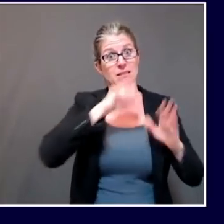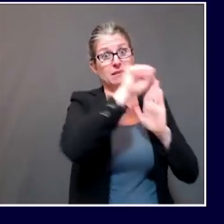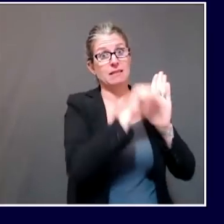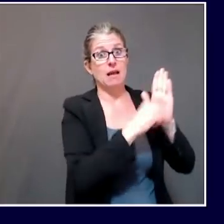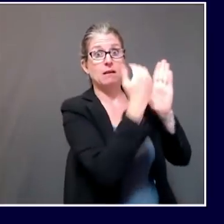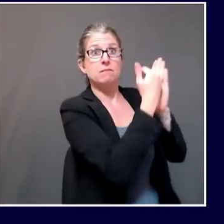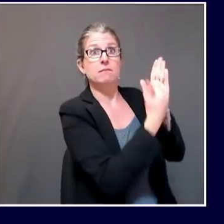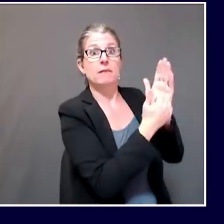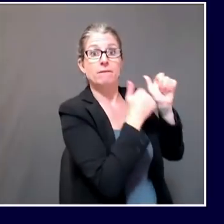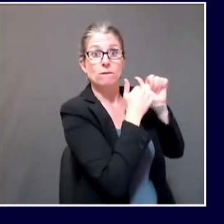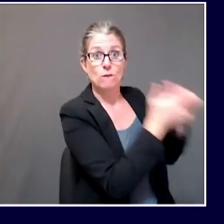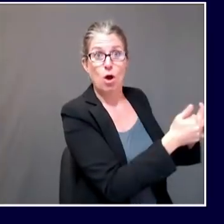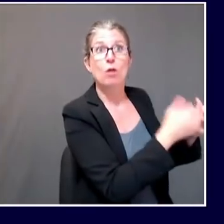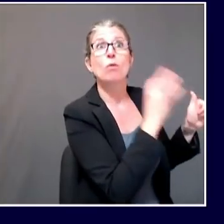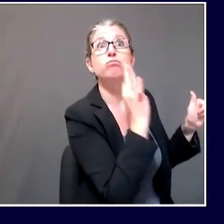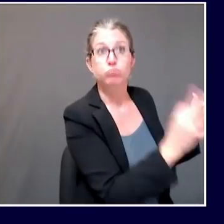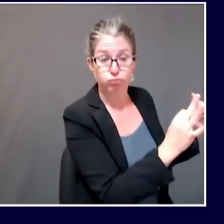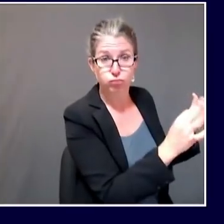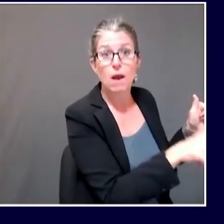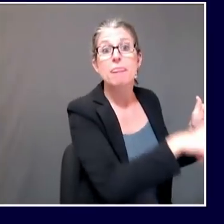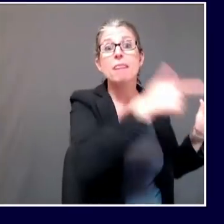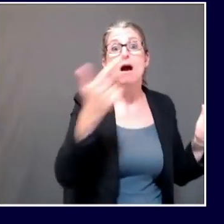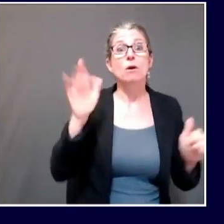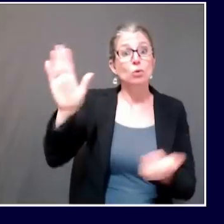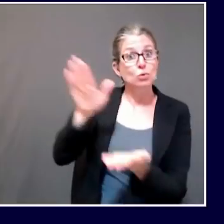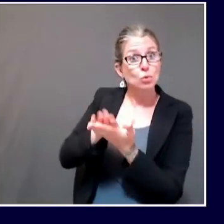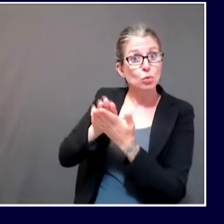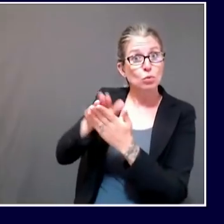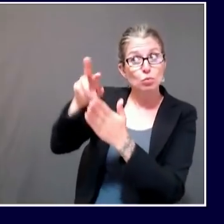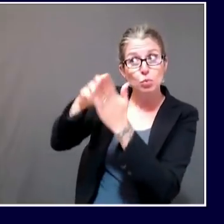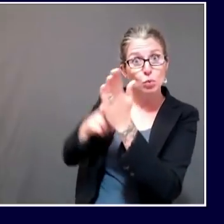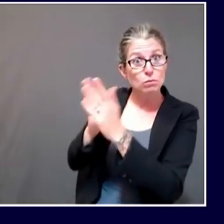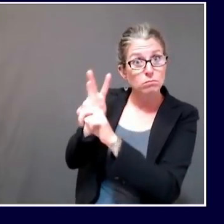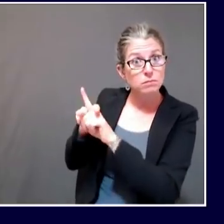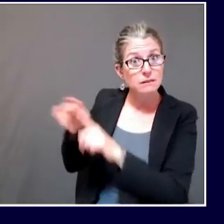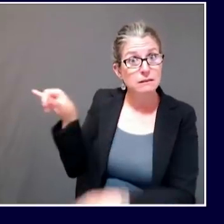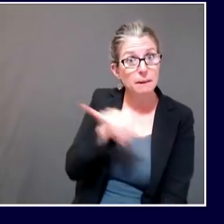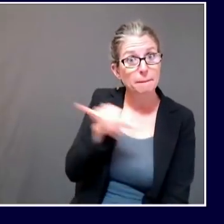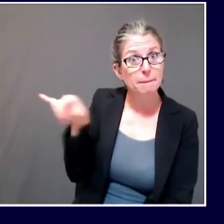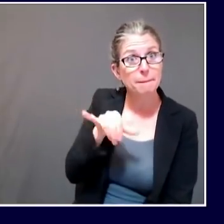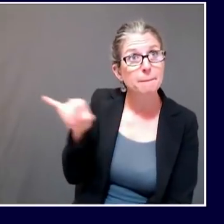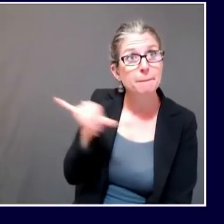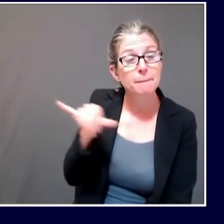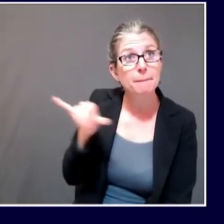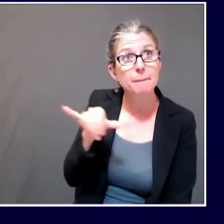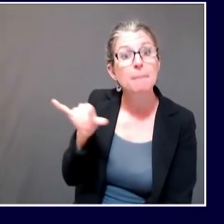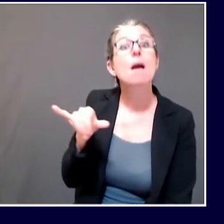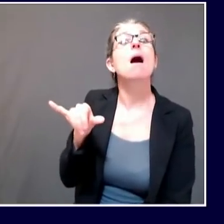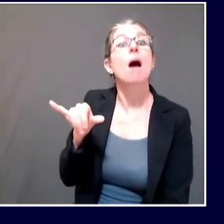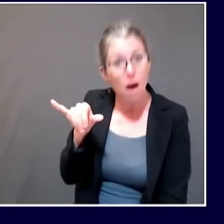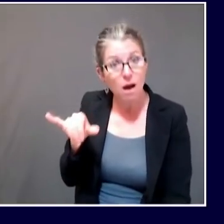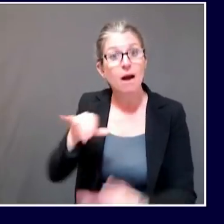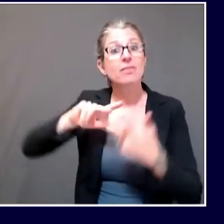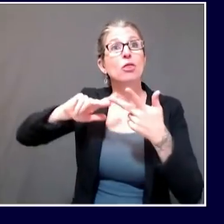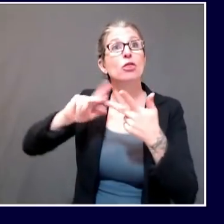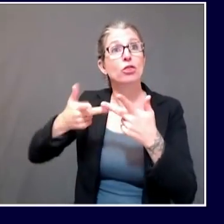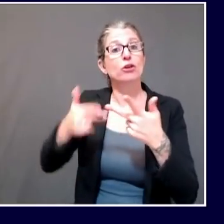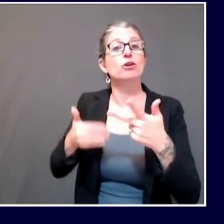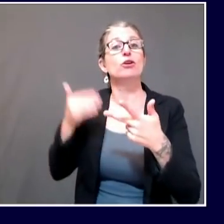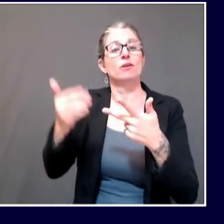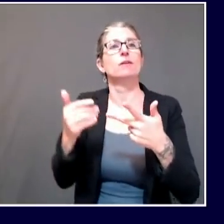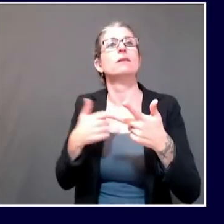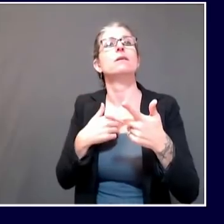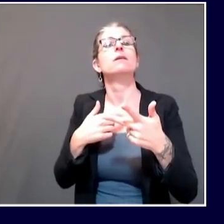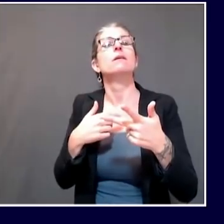that the school rules do apply seems important and we think we share that agreement. And then third, there's this issue of competition. How